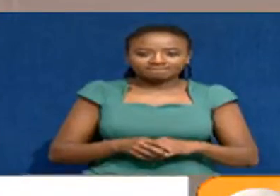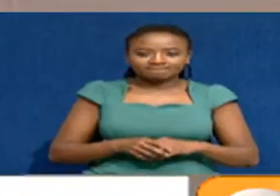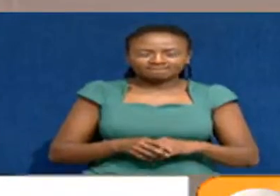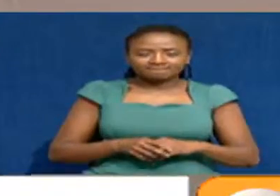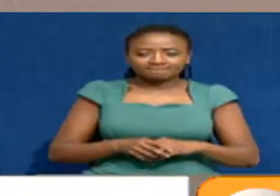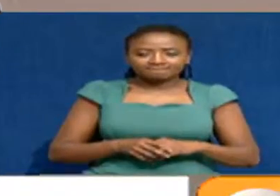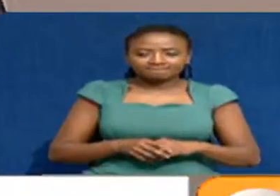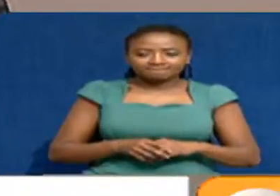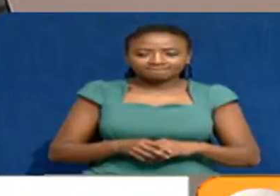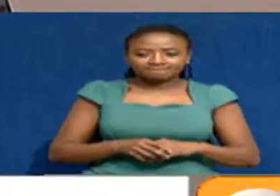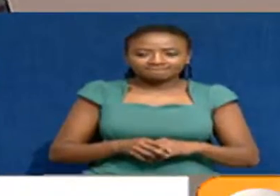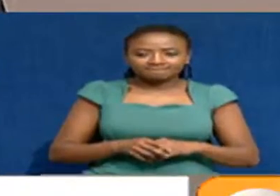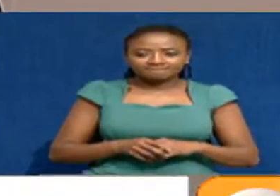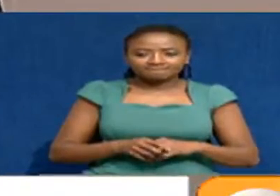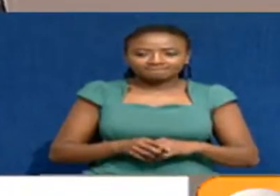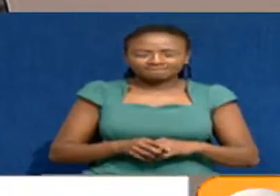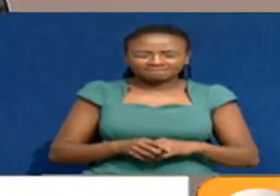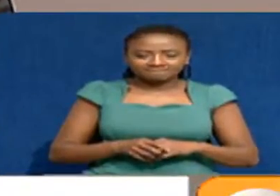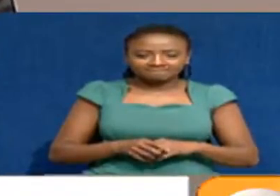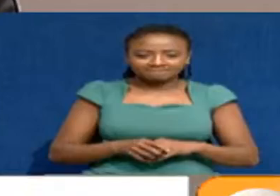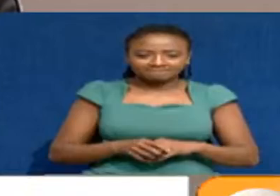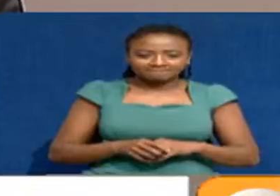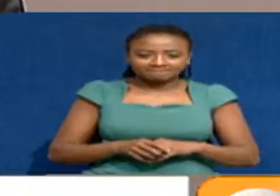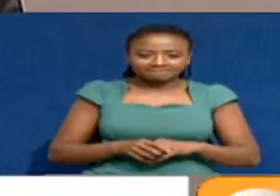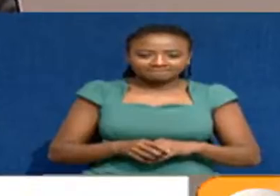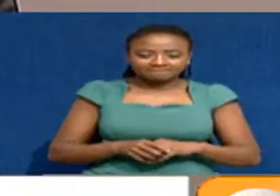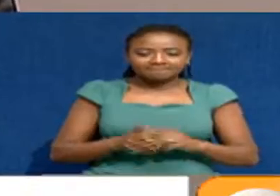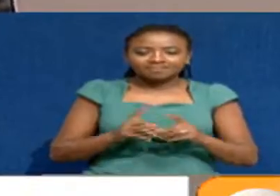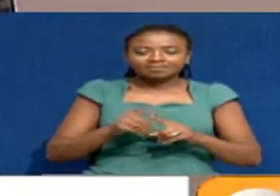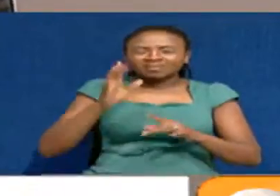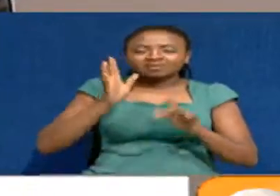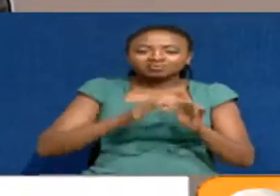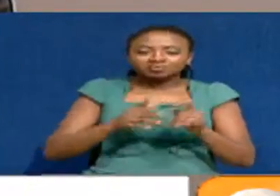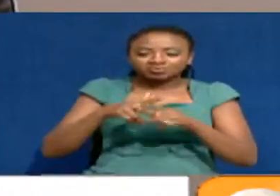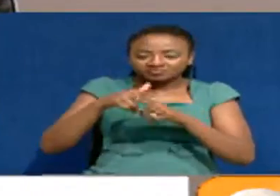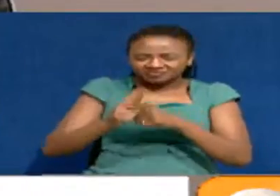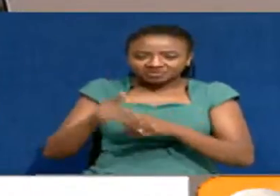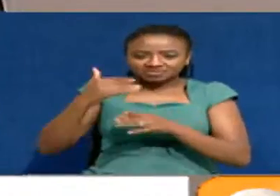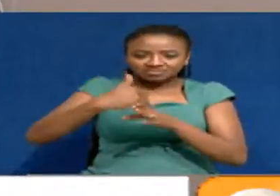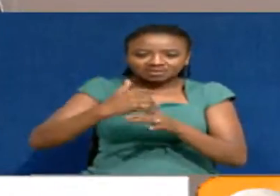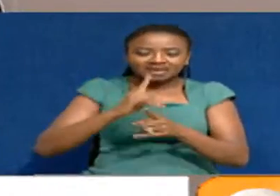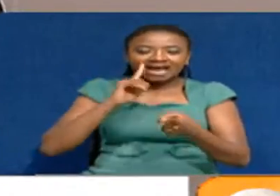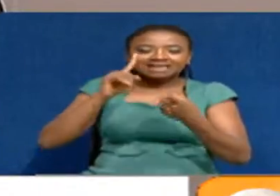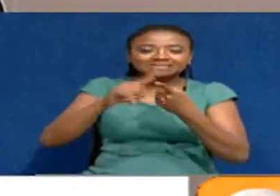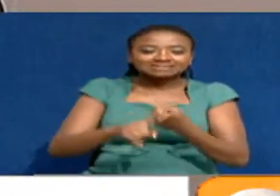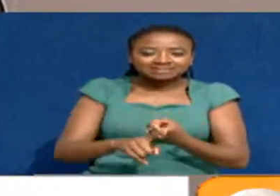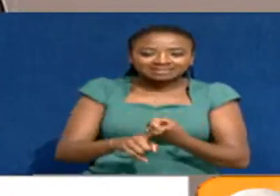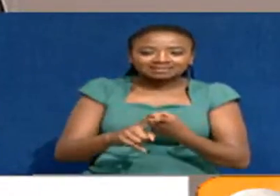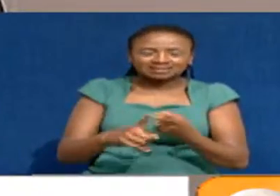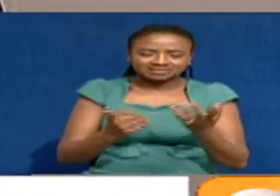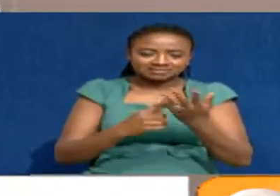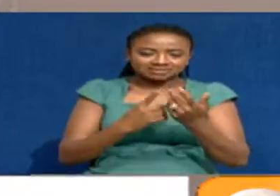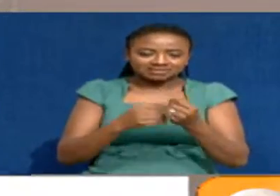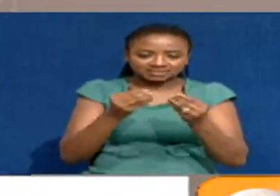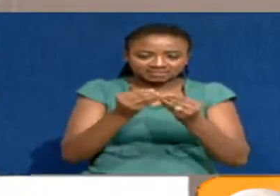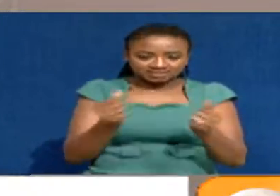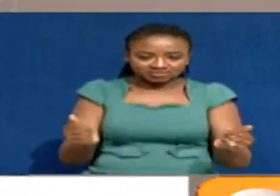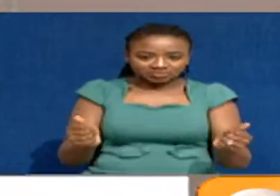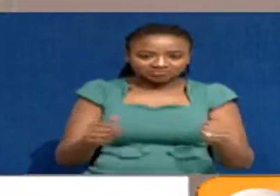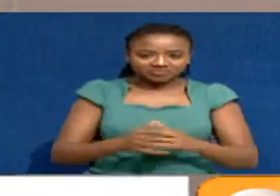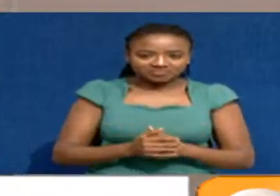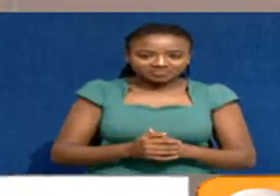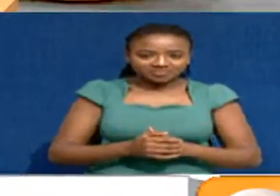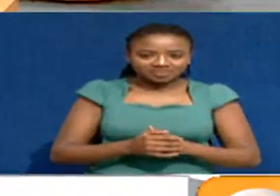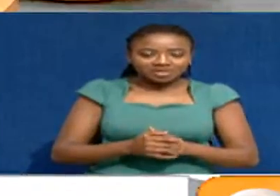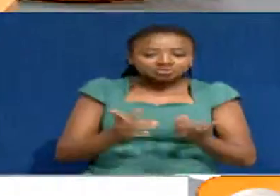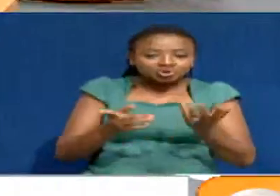work. But they could not move to actually uttering the boundaries until the census had been done. So